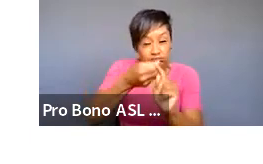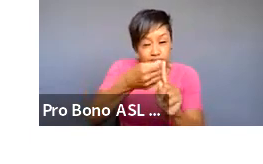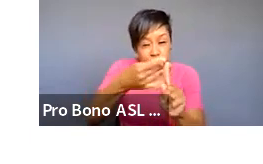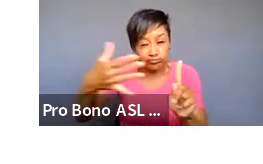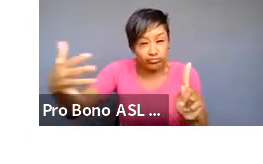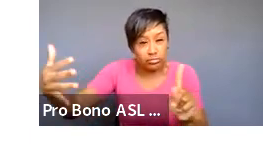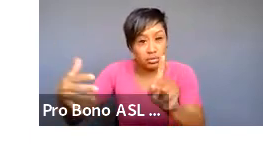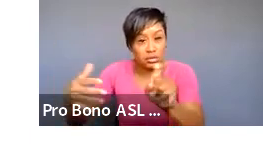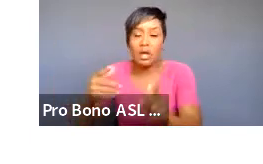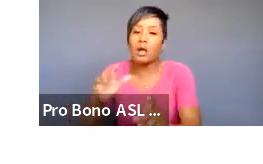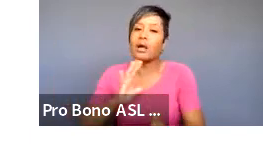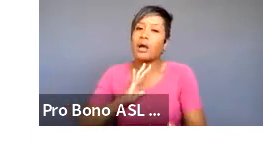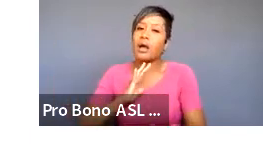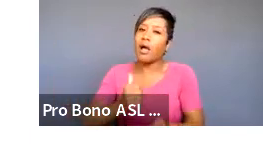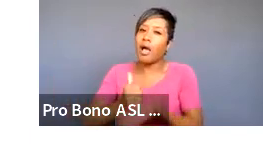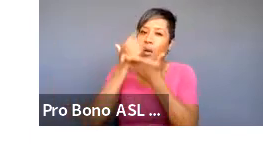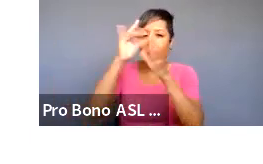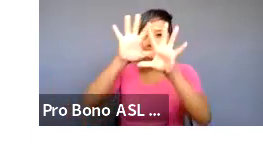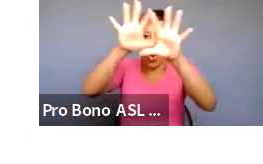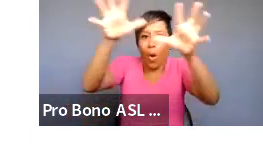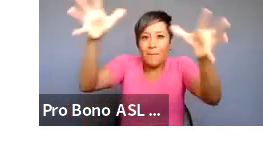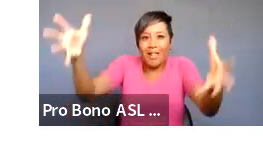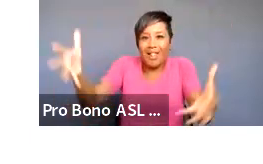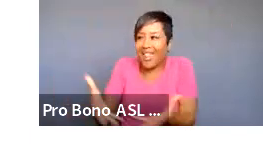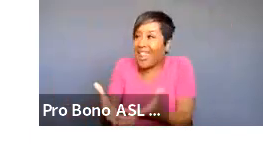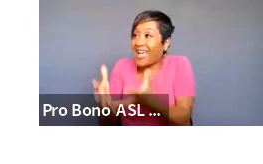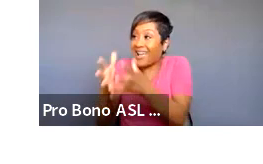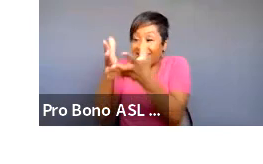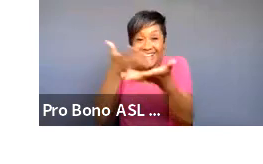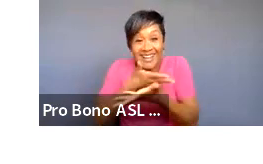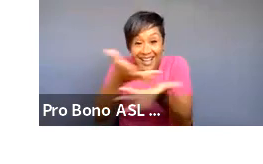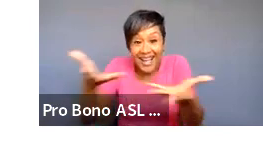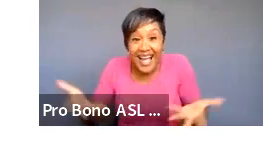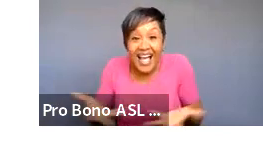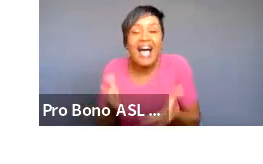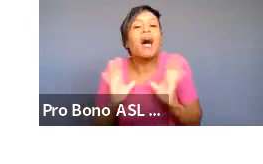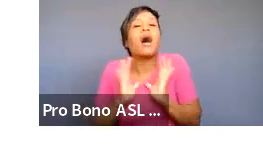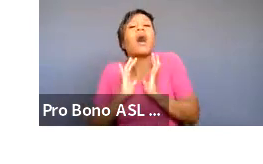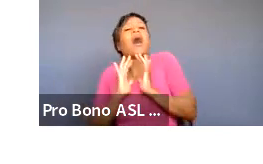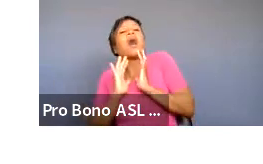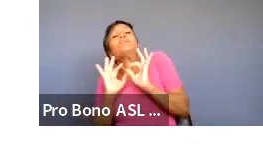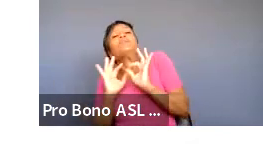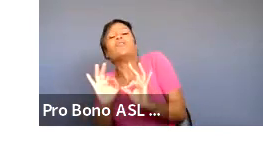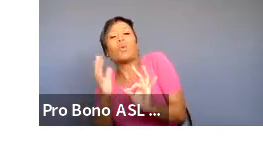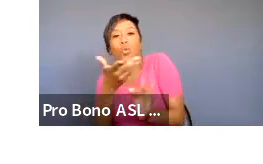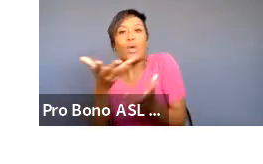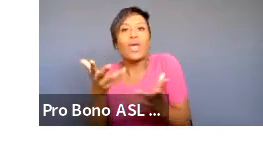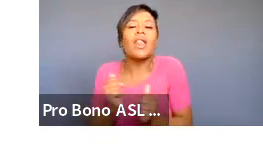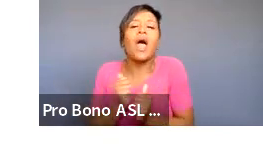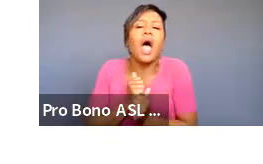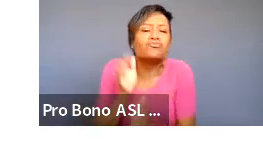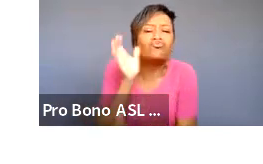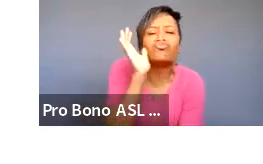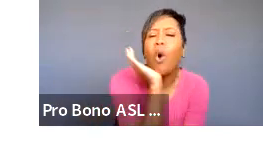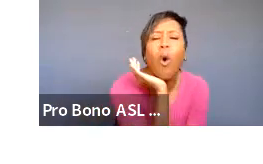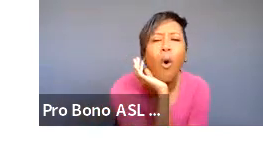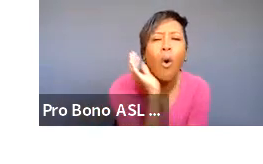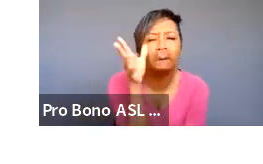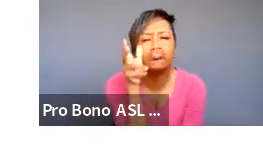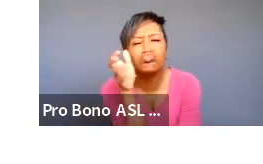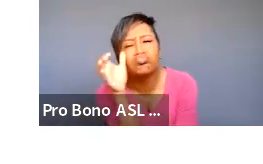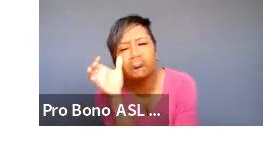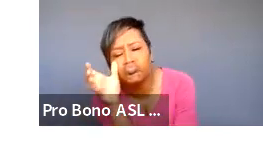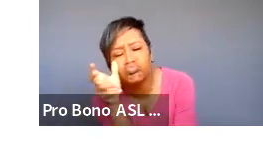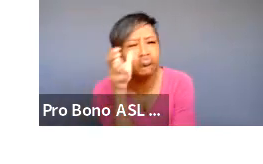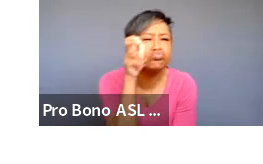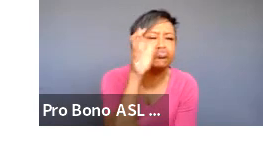have um folks from the global majority to center that work like we'd love to hear stories of something that is so culturally specific that